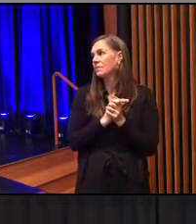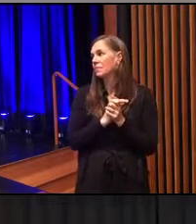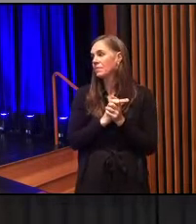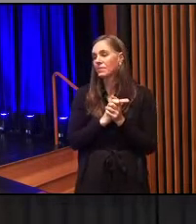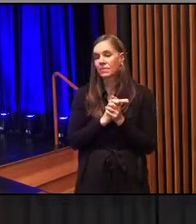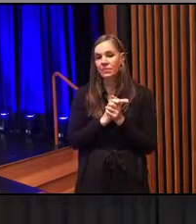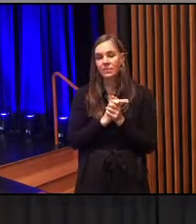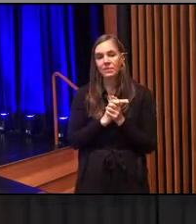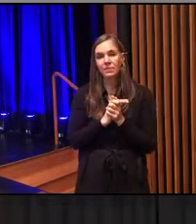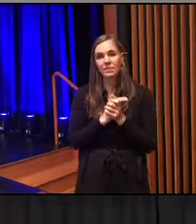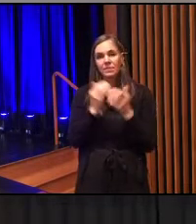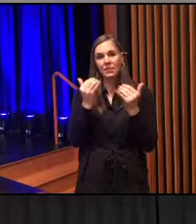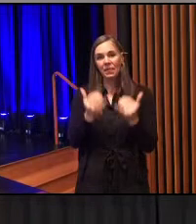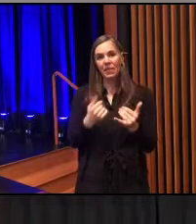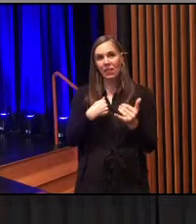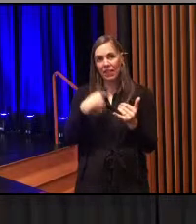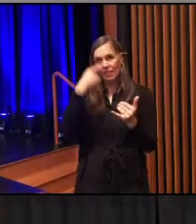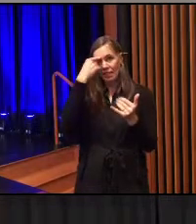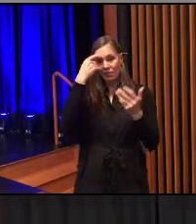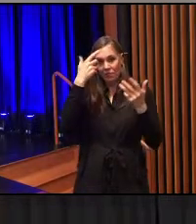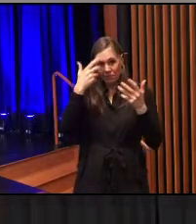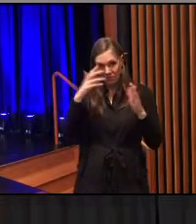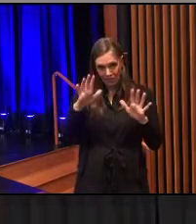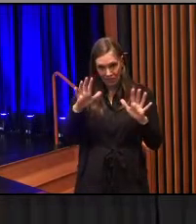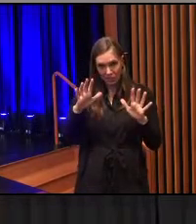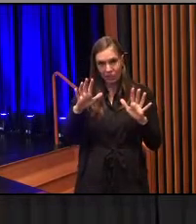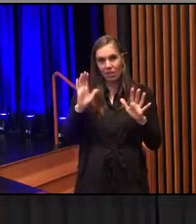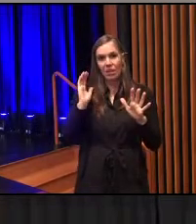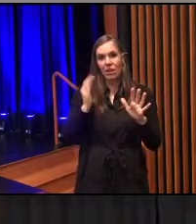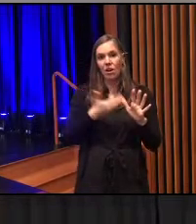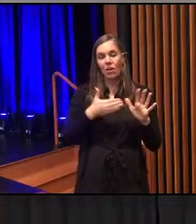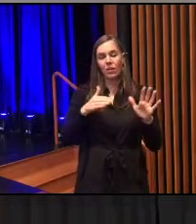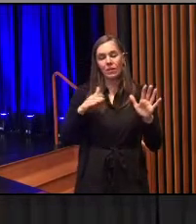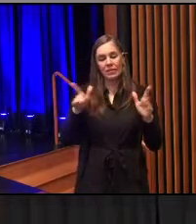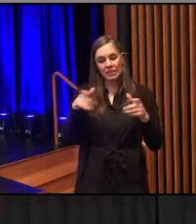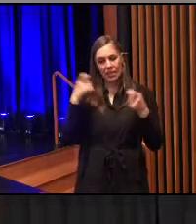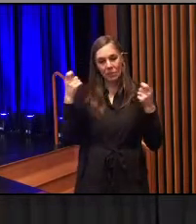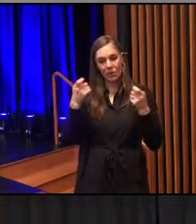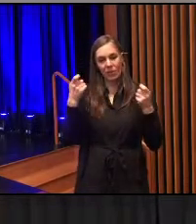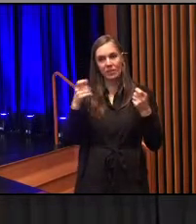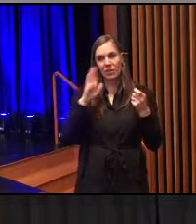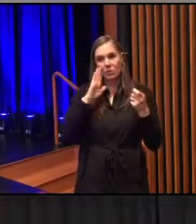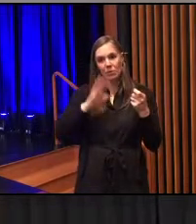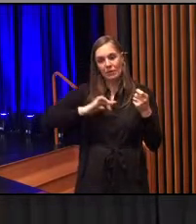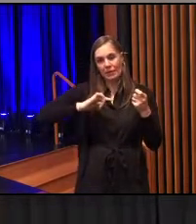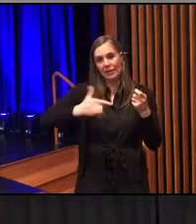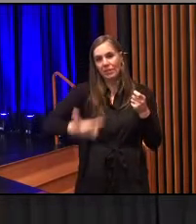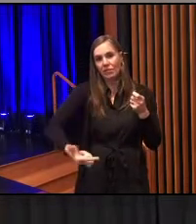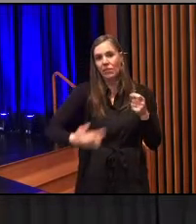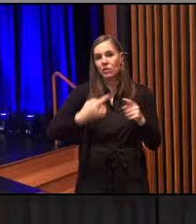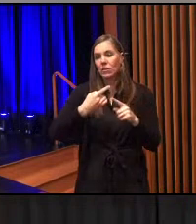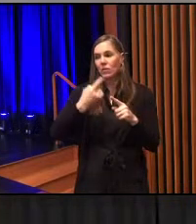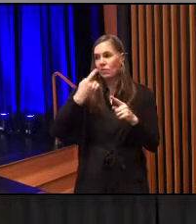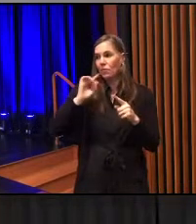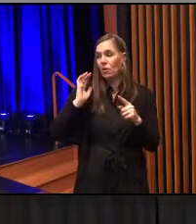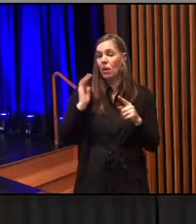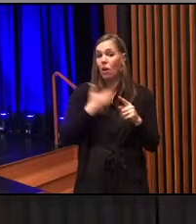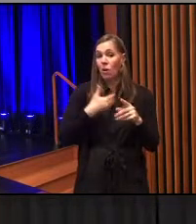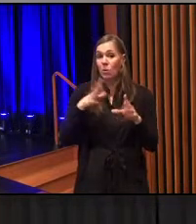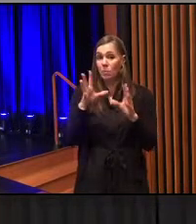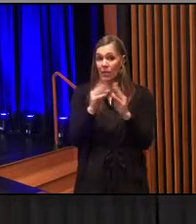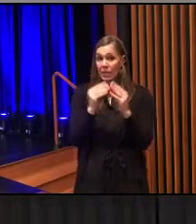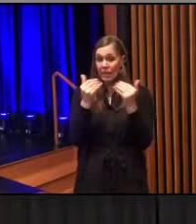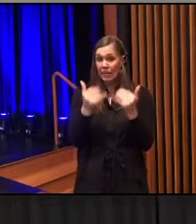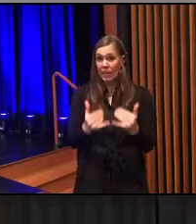And with that, I believe we have now adjourned from our inaugural ceremonies and I will turn this over for our organizational